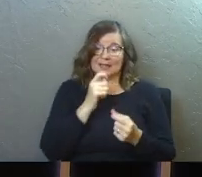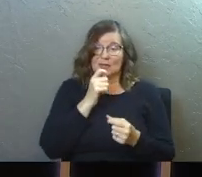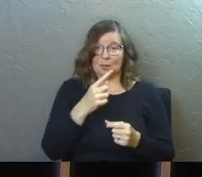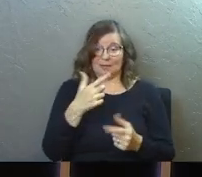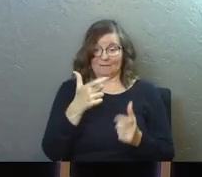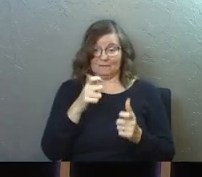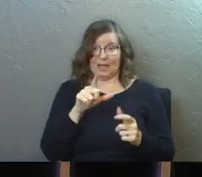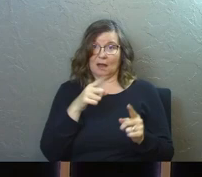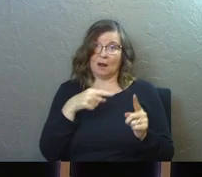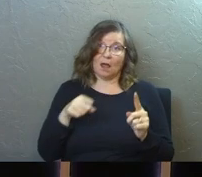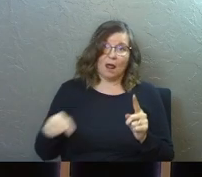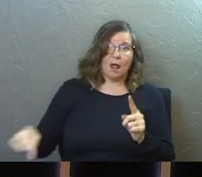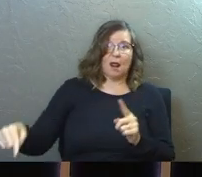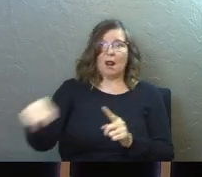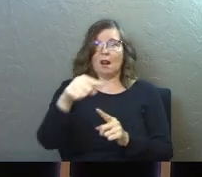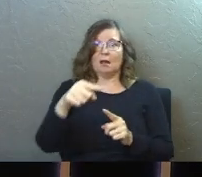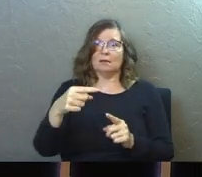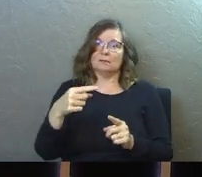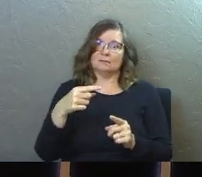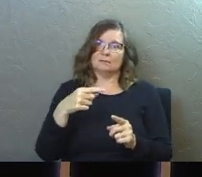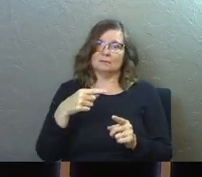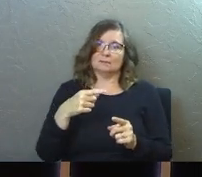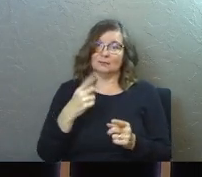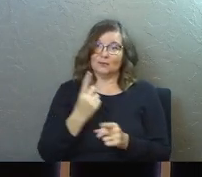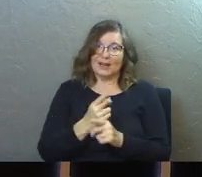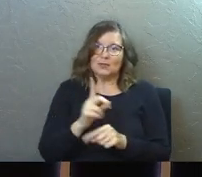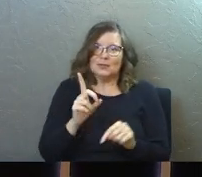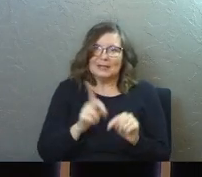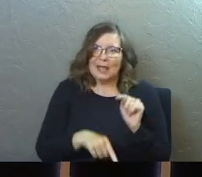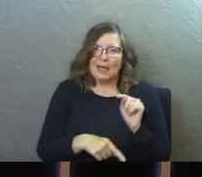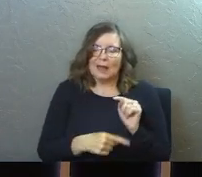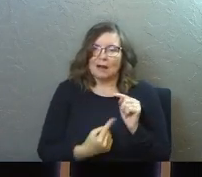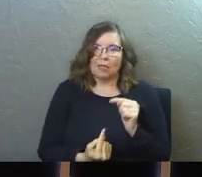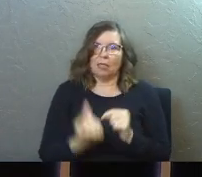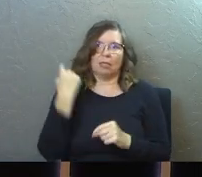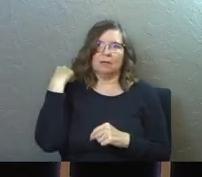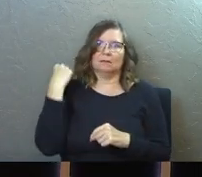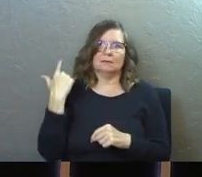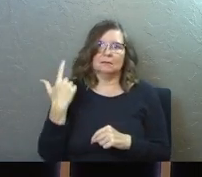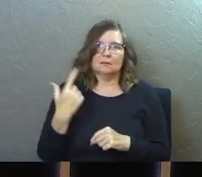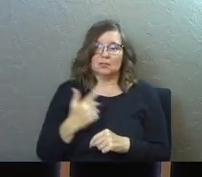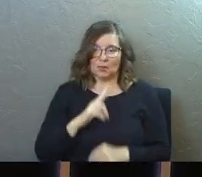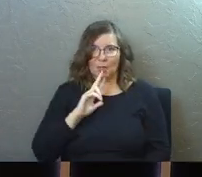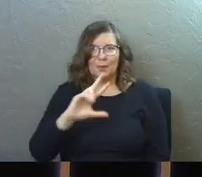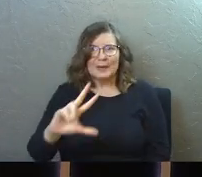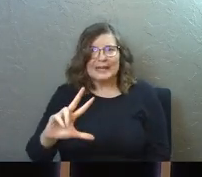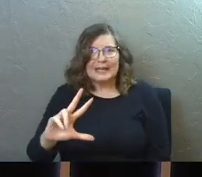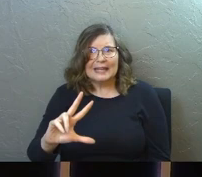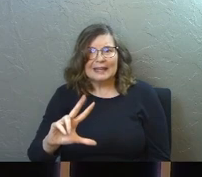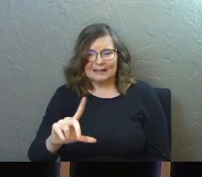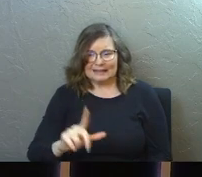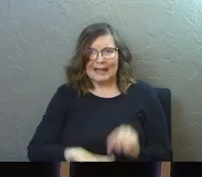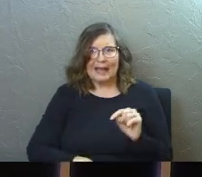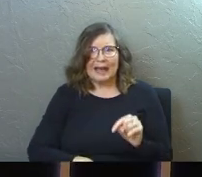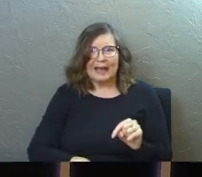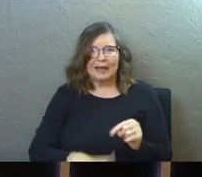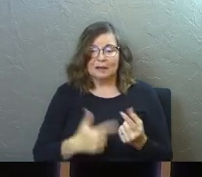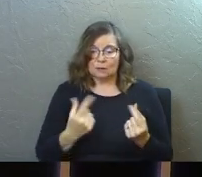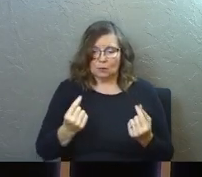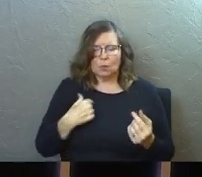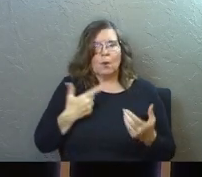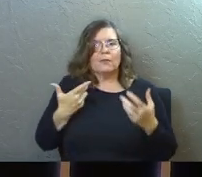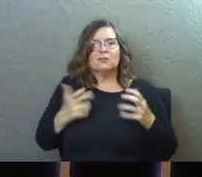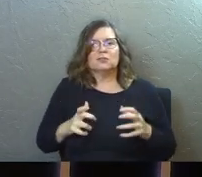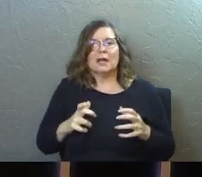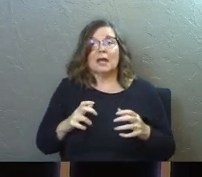fastball or a curveball if I got the words right. Right? You're not going to deal with any of that stuff. You're three years old. So what are the